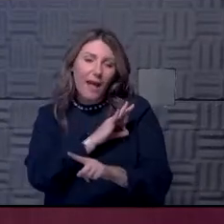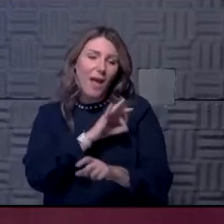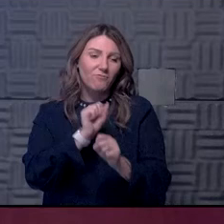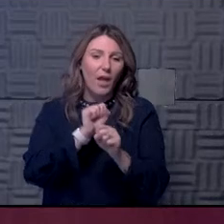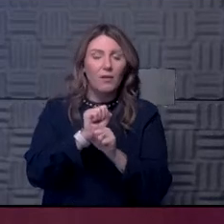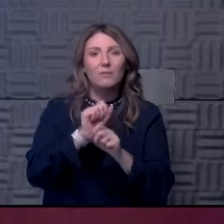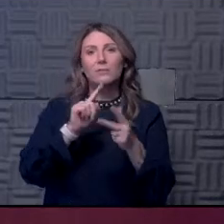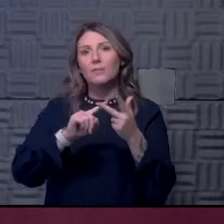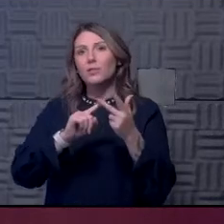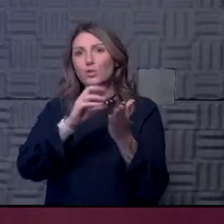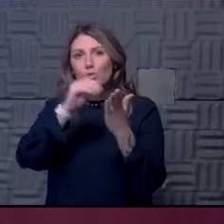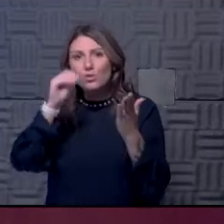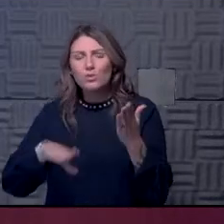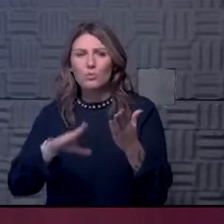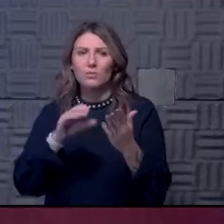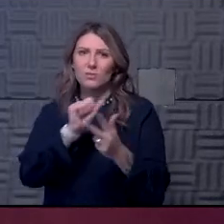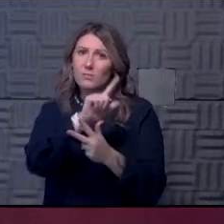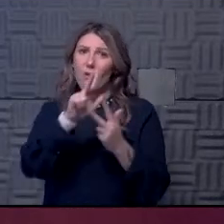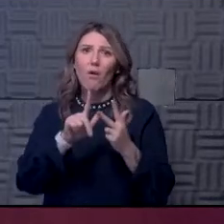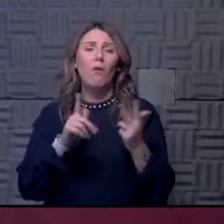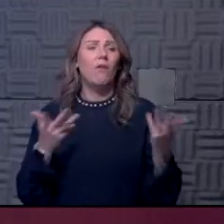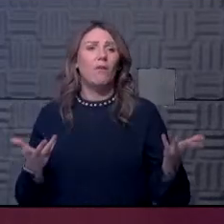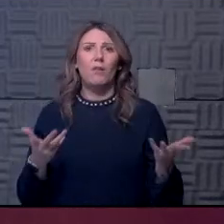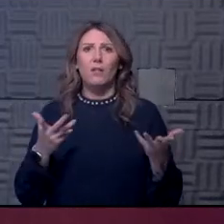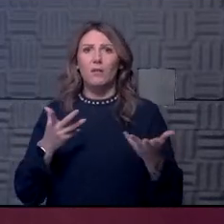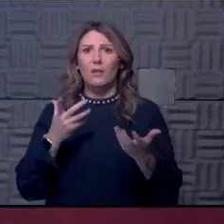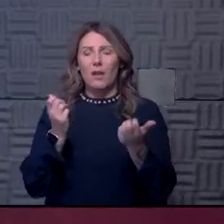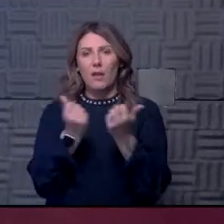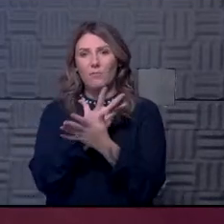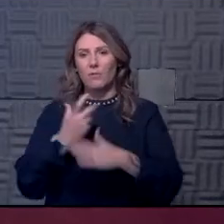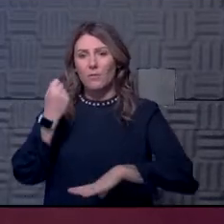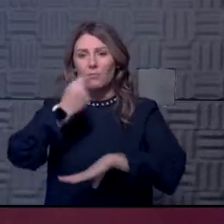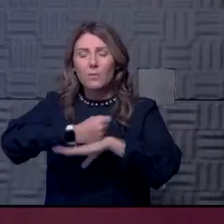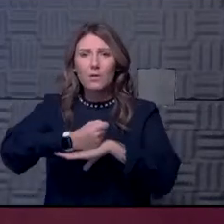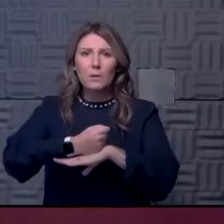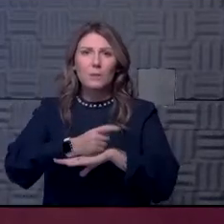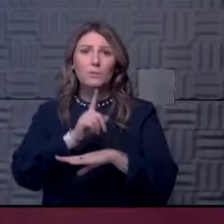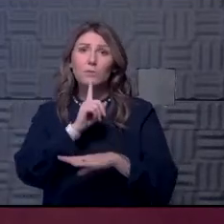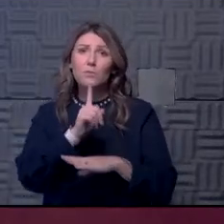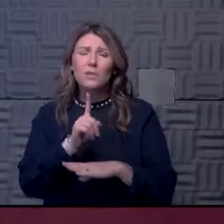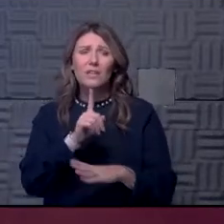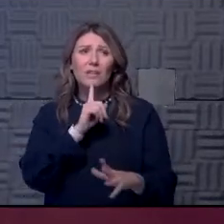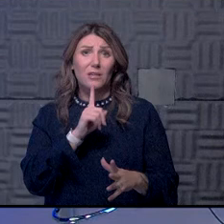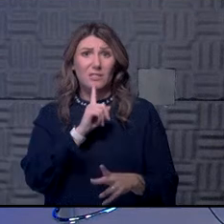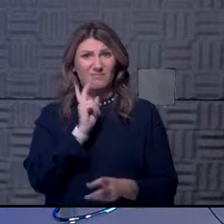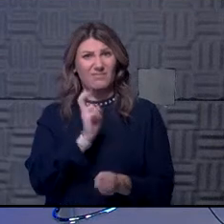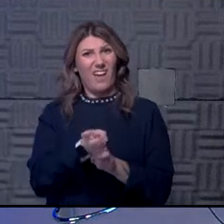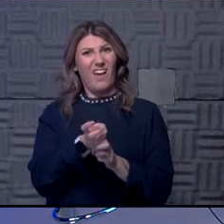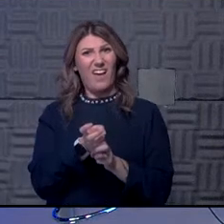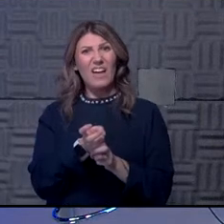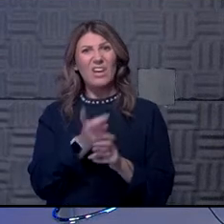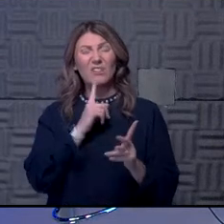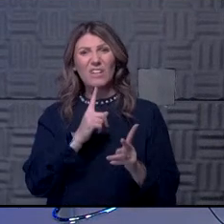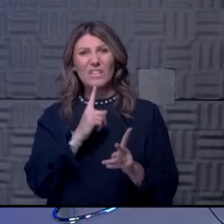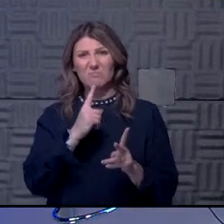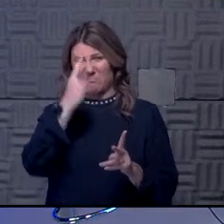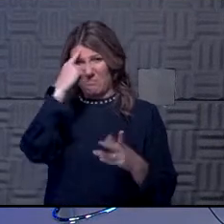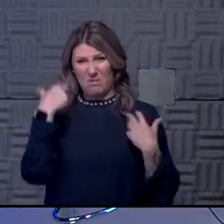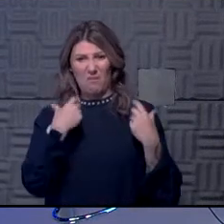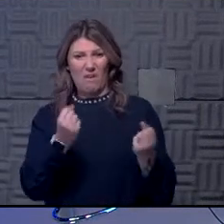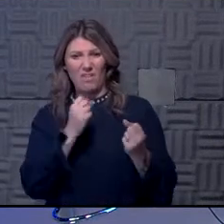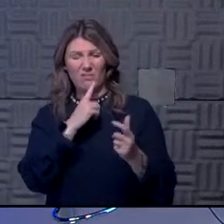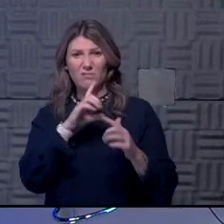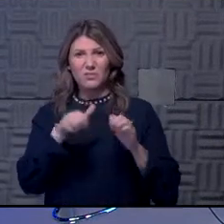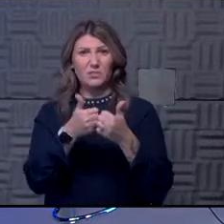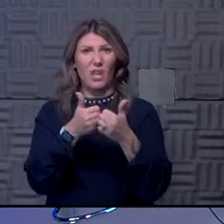of, of the, the, just the shutdown of it all is, is really been, I think, hard on everybody and continues to be a challenge, uh, as, as